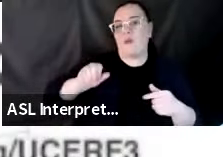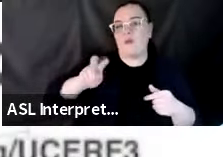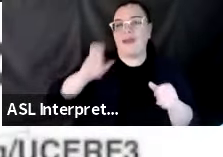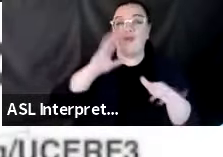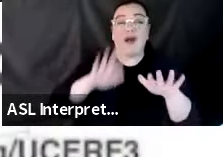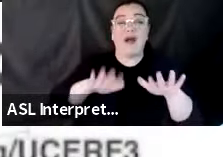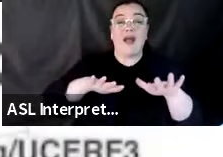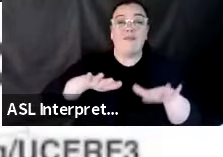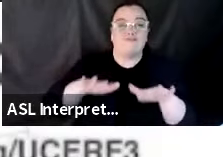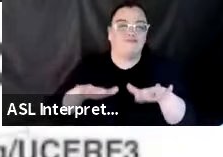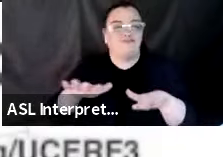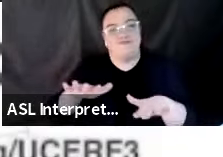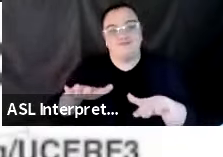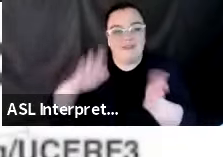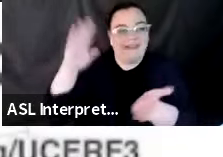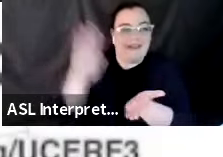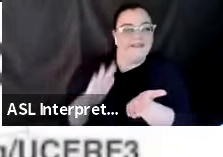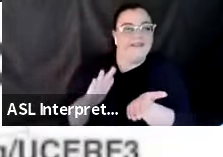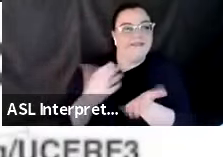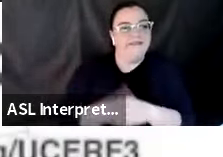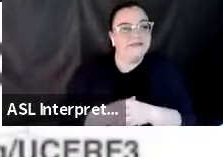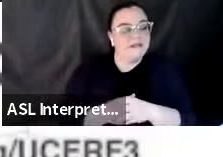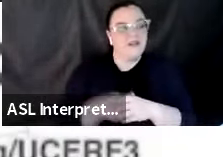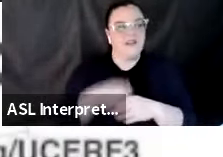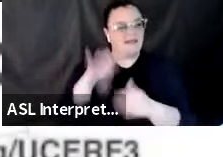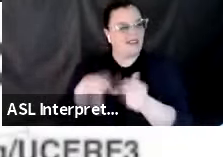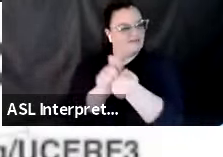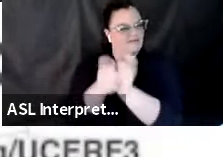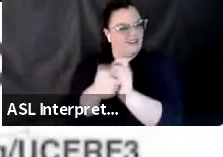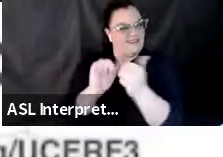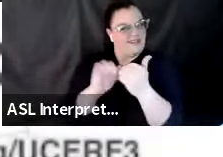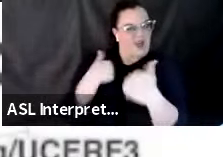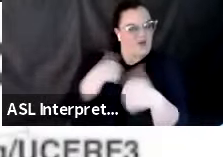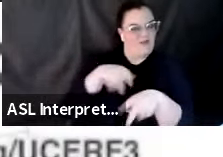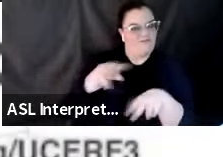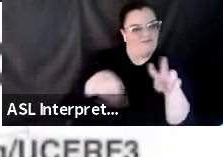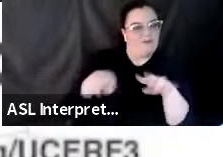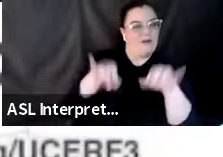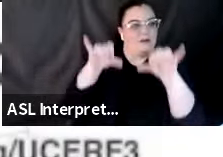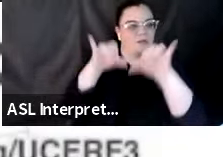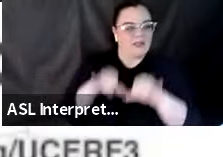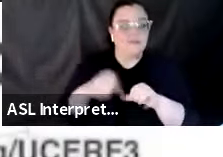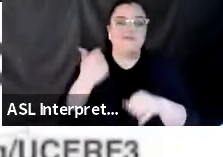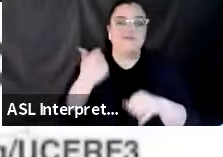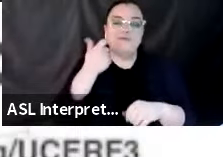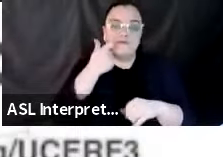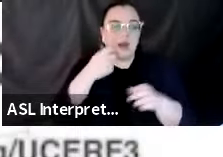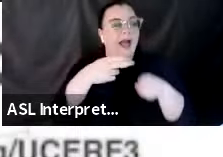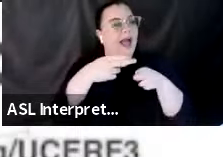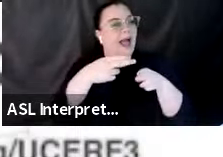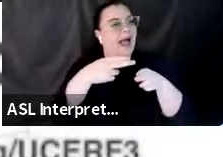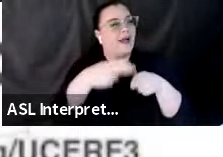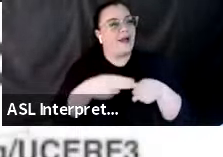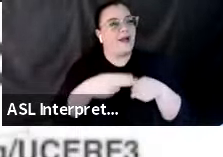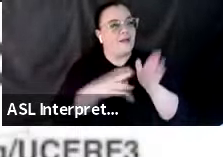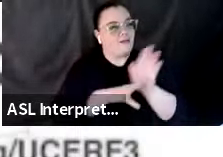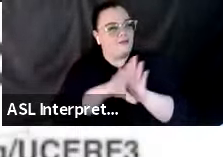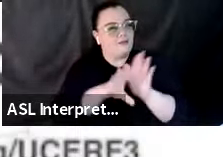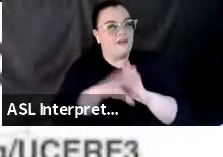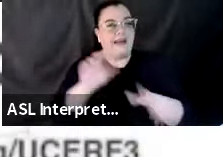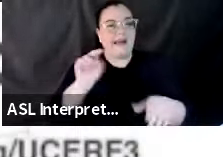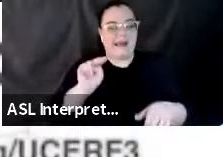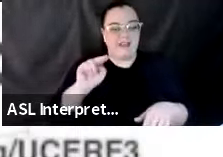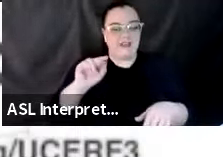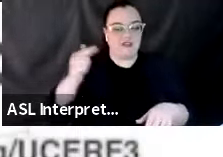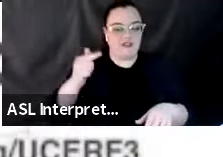model ground motion. recently, uh, I co-led the development of, uh, uh, uh, ground motion model called the NGA East,